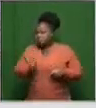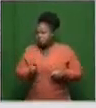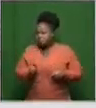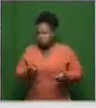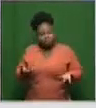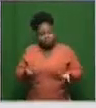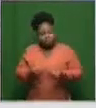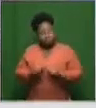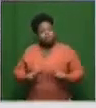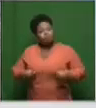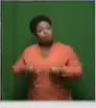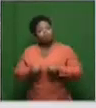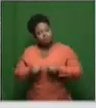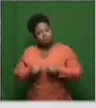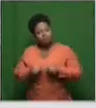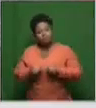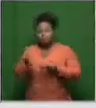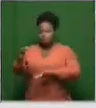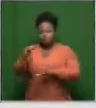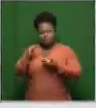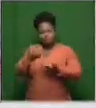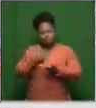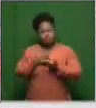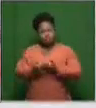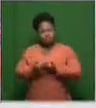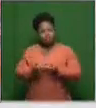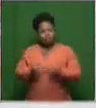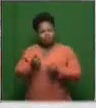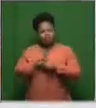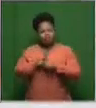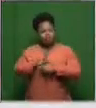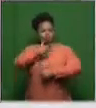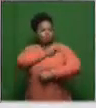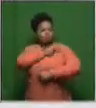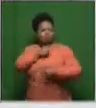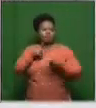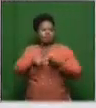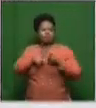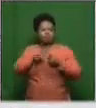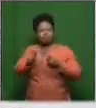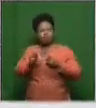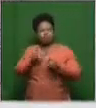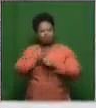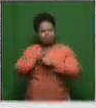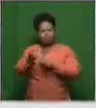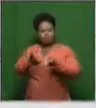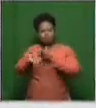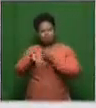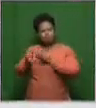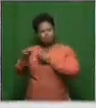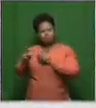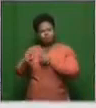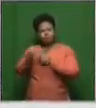are we in terms of receiving distribution of these vaccines? And perhaps also speak to our partnerships with